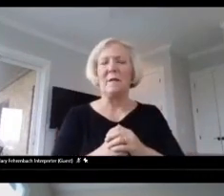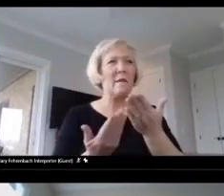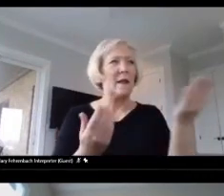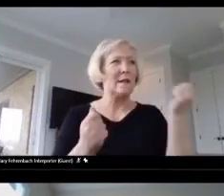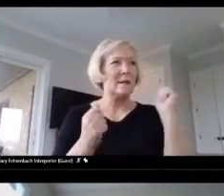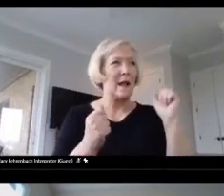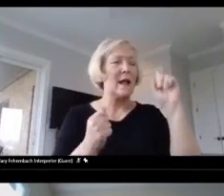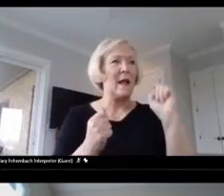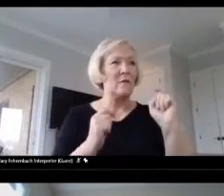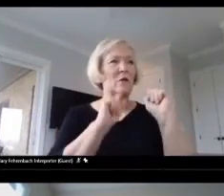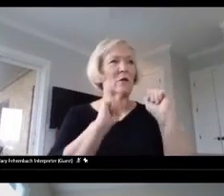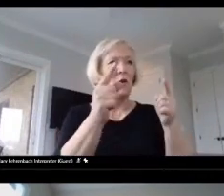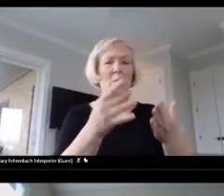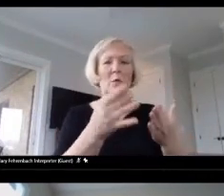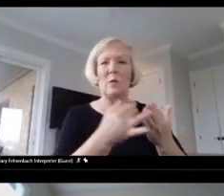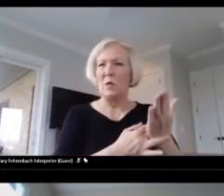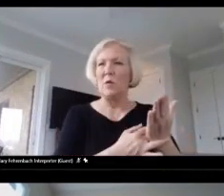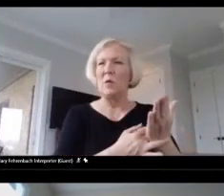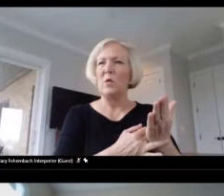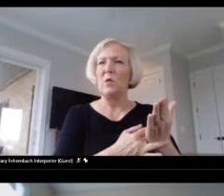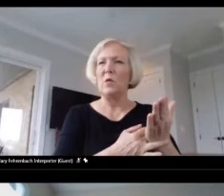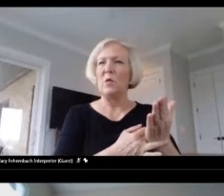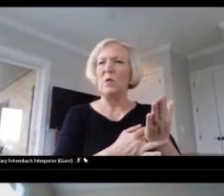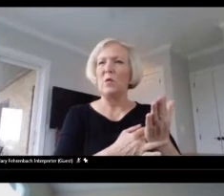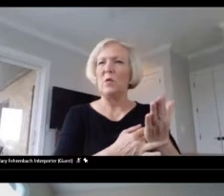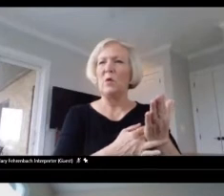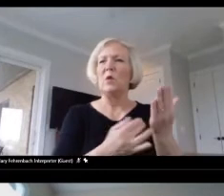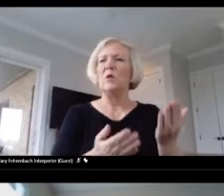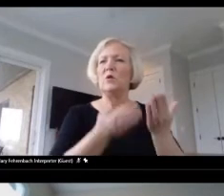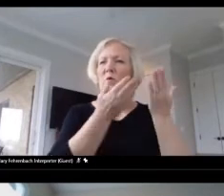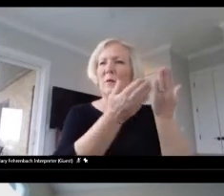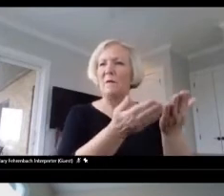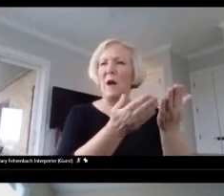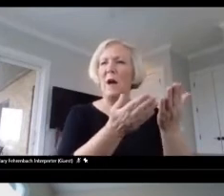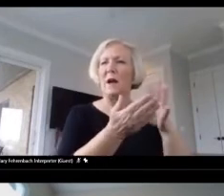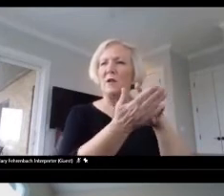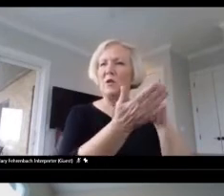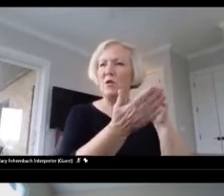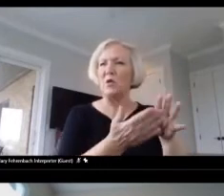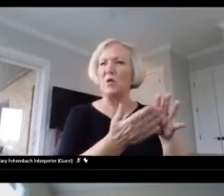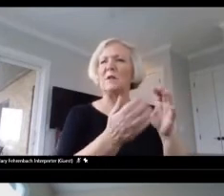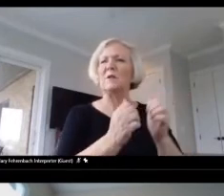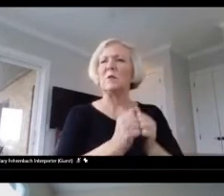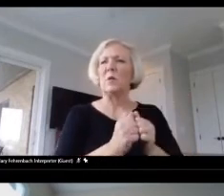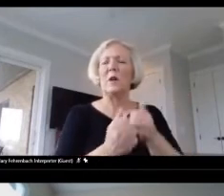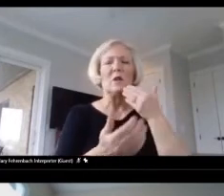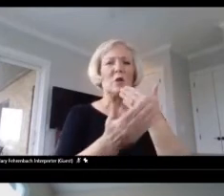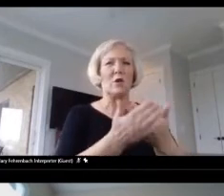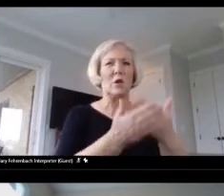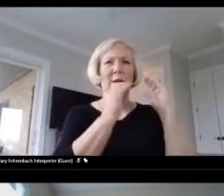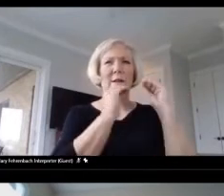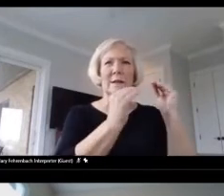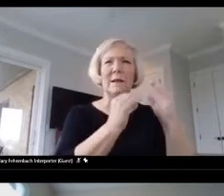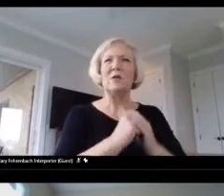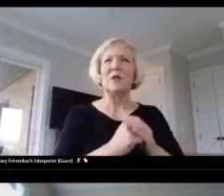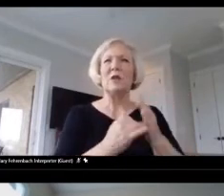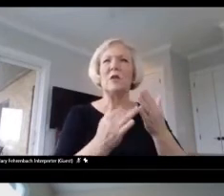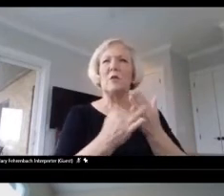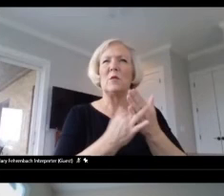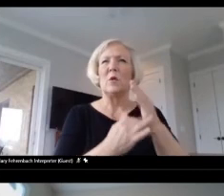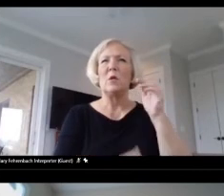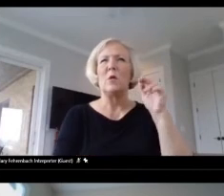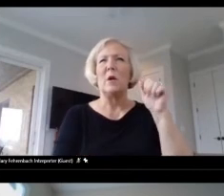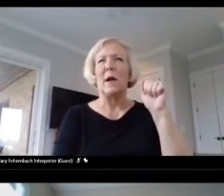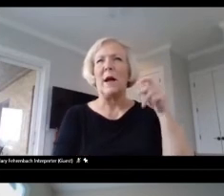to provide students with good teaching through apps in